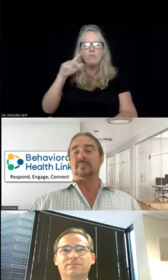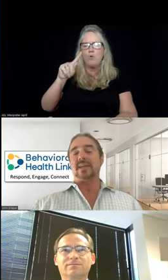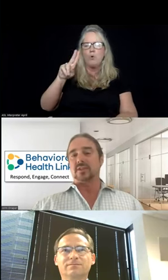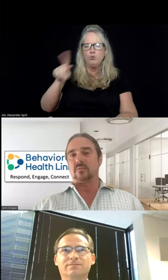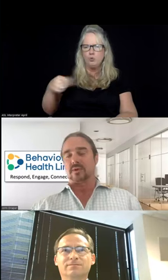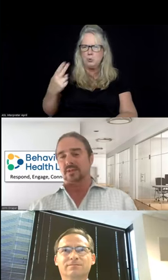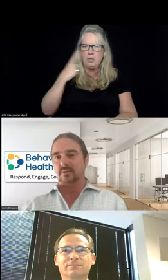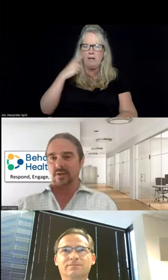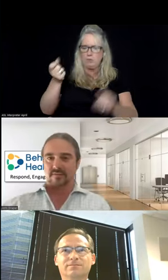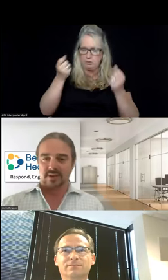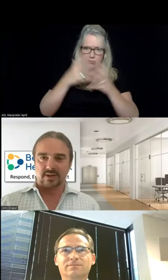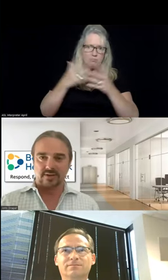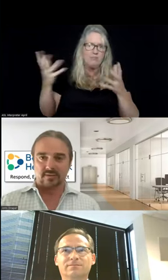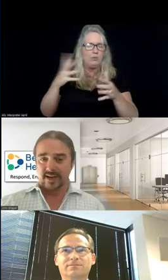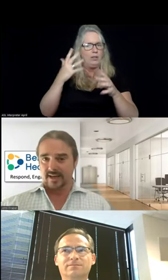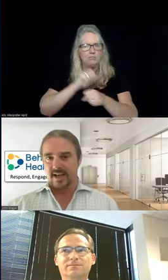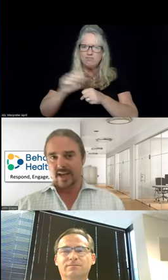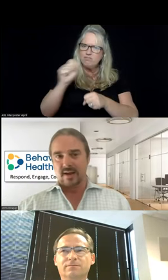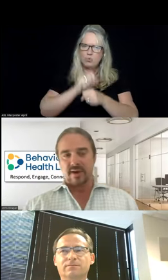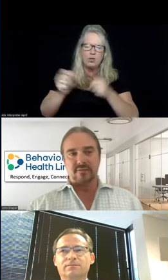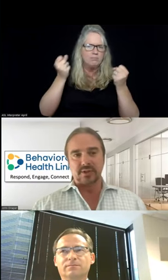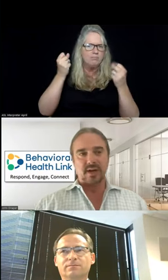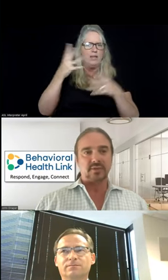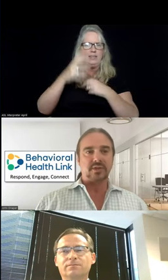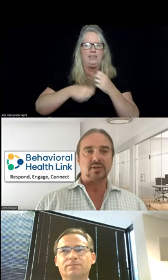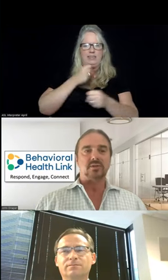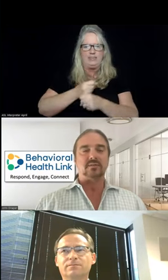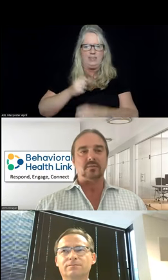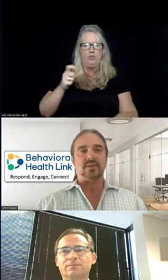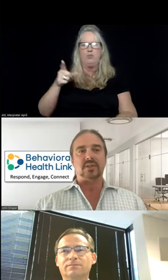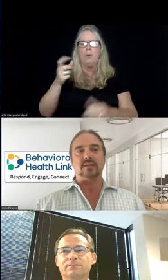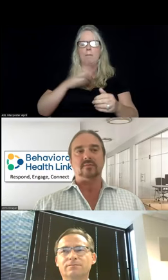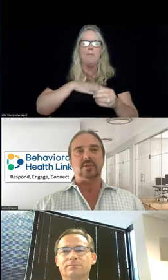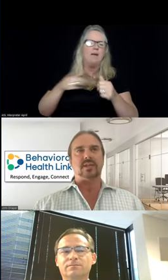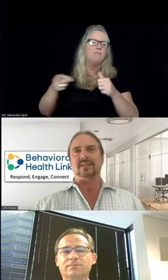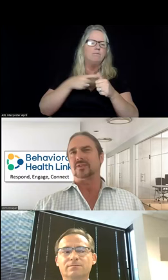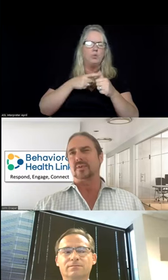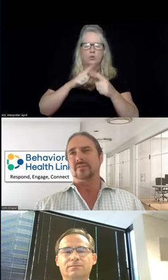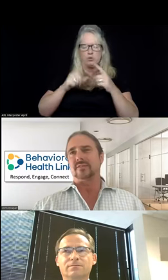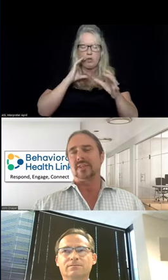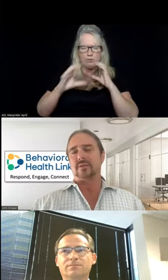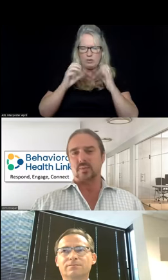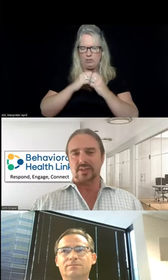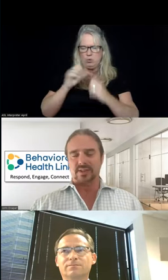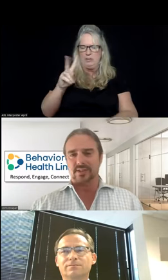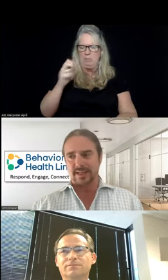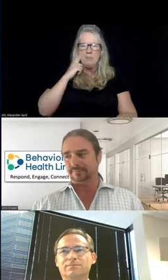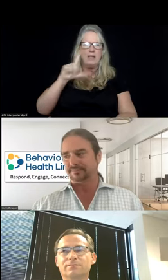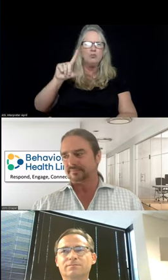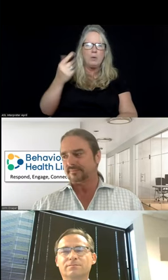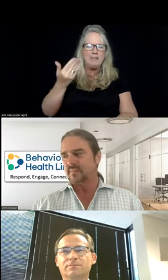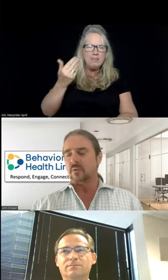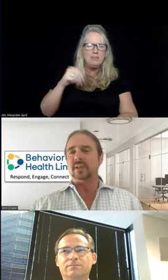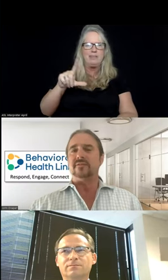doing some amazing work in Utah for years. In fact, my first conversation with Steve was, I think, 2015 or 2016,